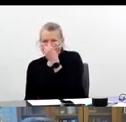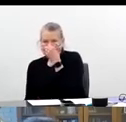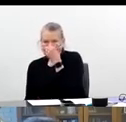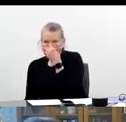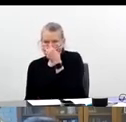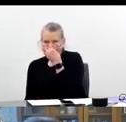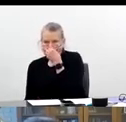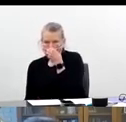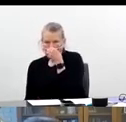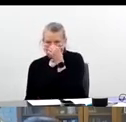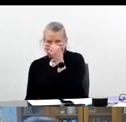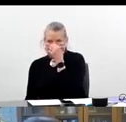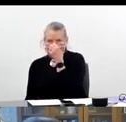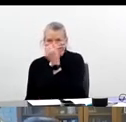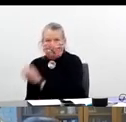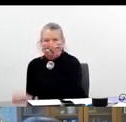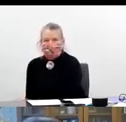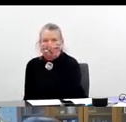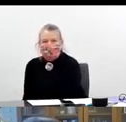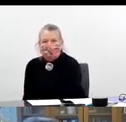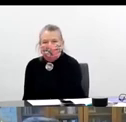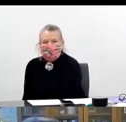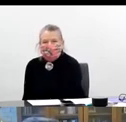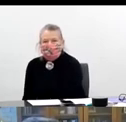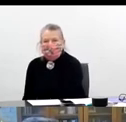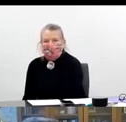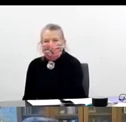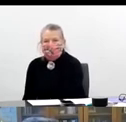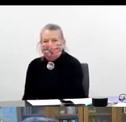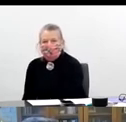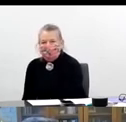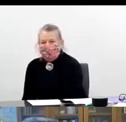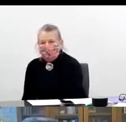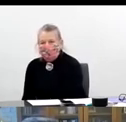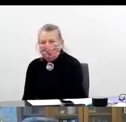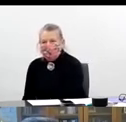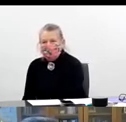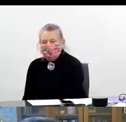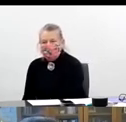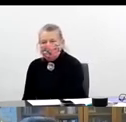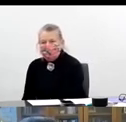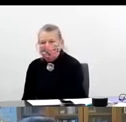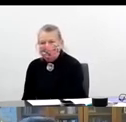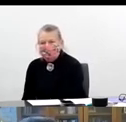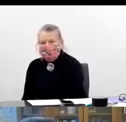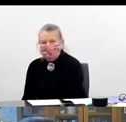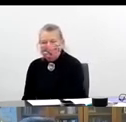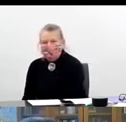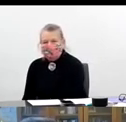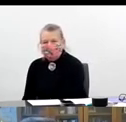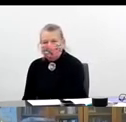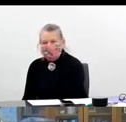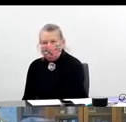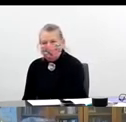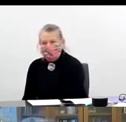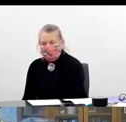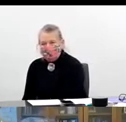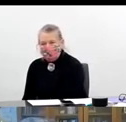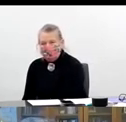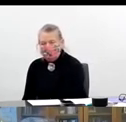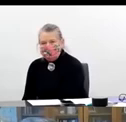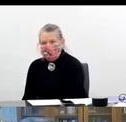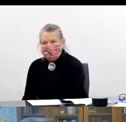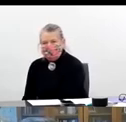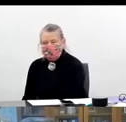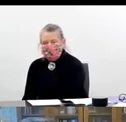uh, with a team that, uh, is broad, very broad based, but from the hospital association, the healthcare association, WVU is